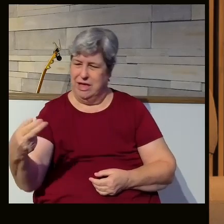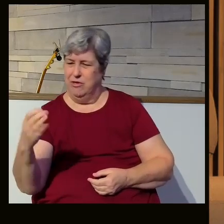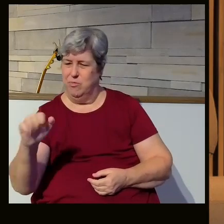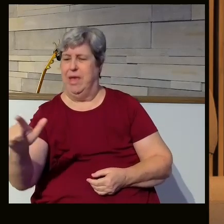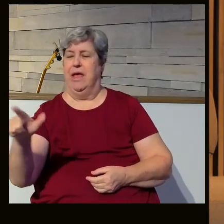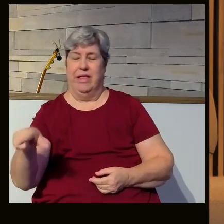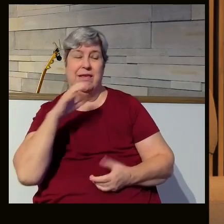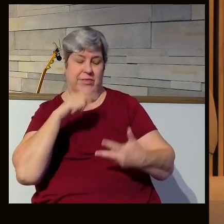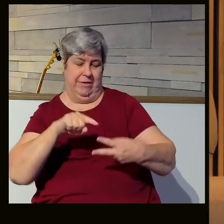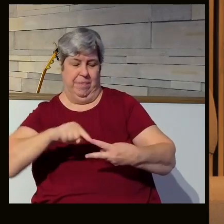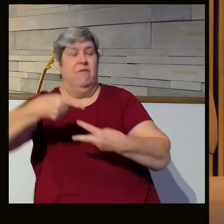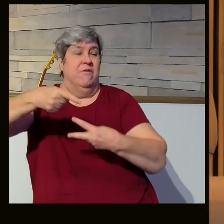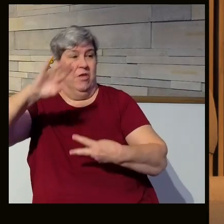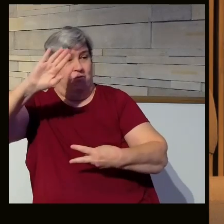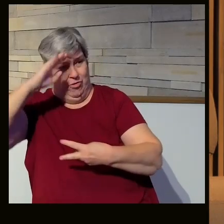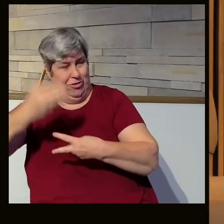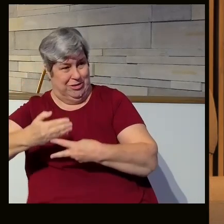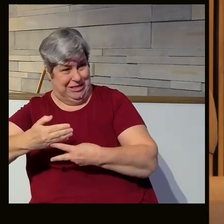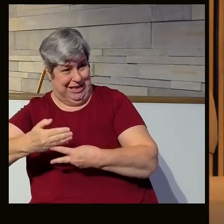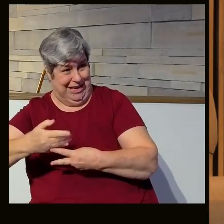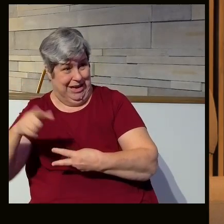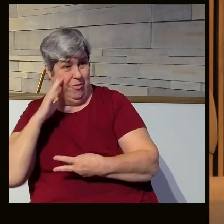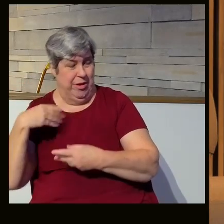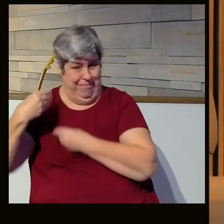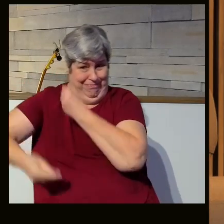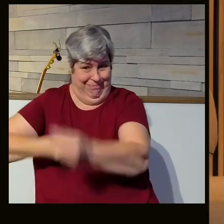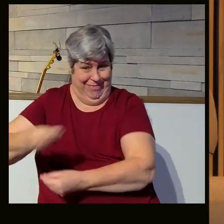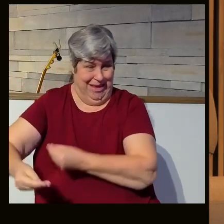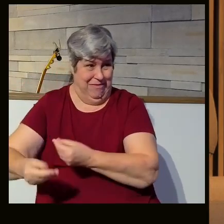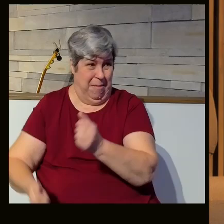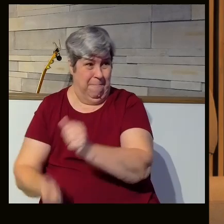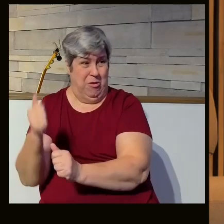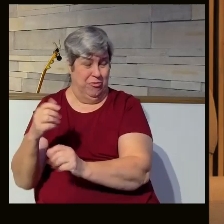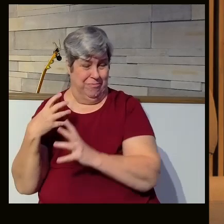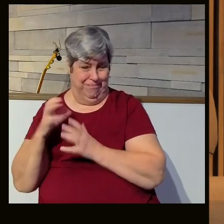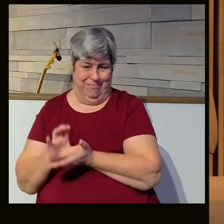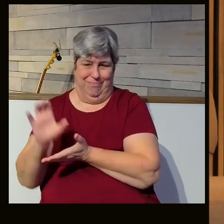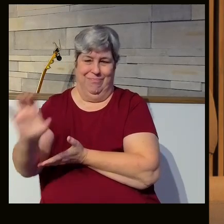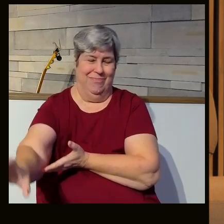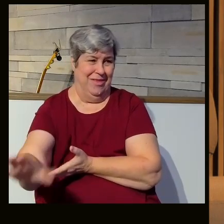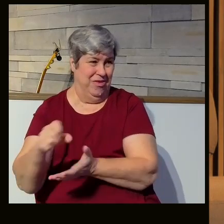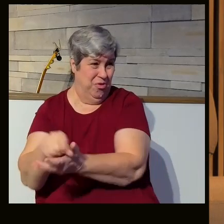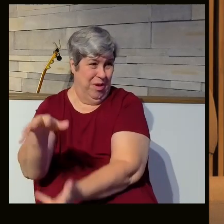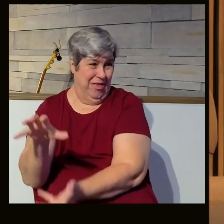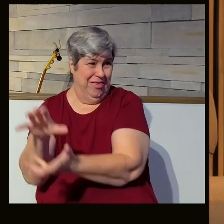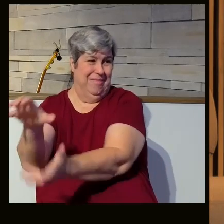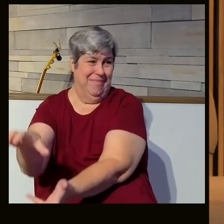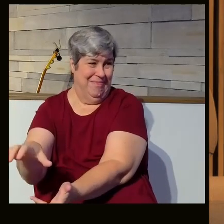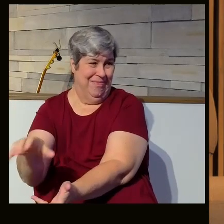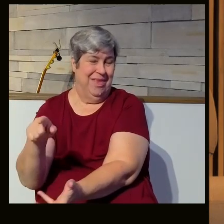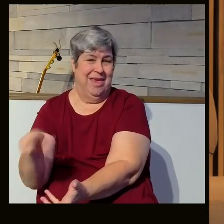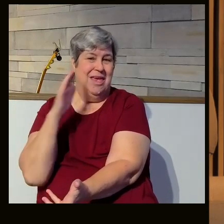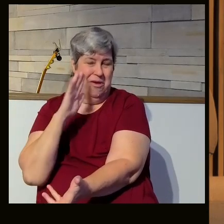as the older son, he is going to inherit the majority of Abraham's wealth. He